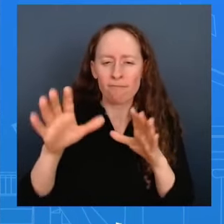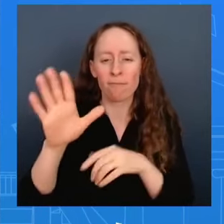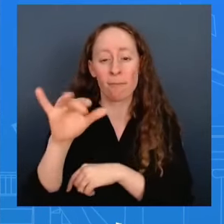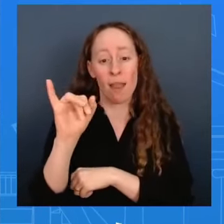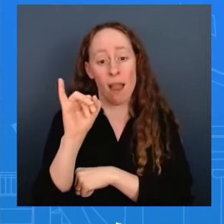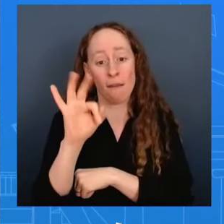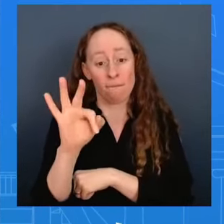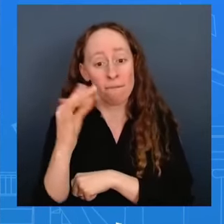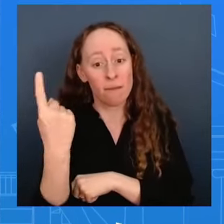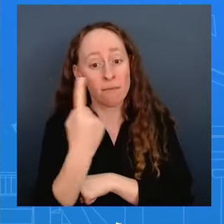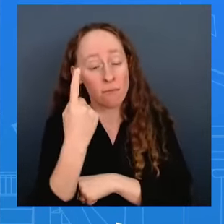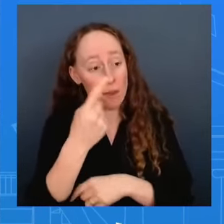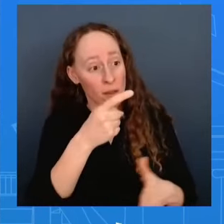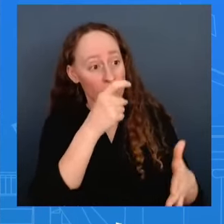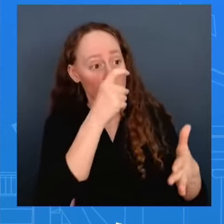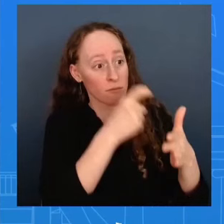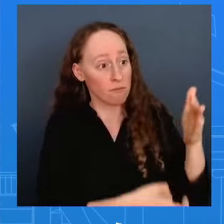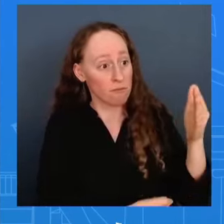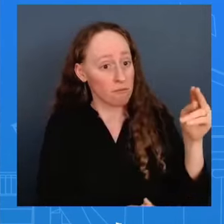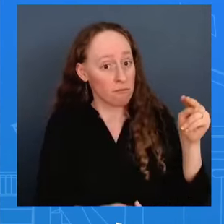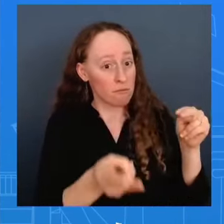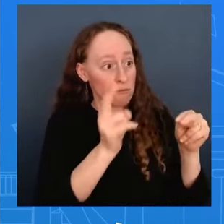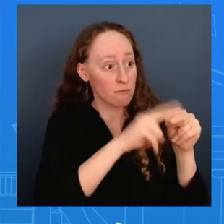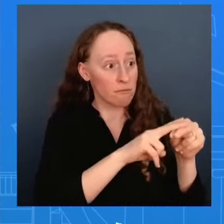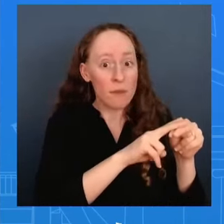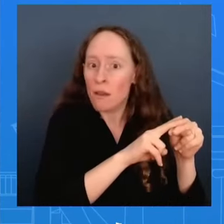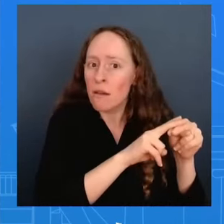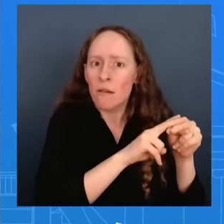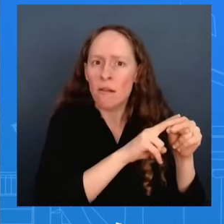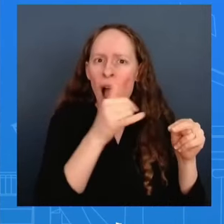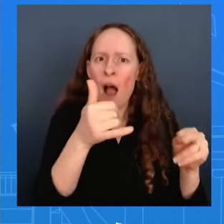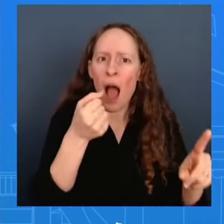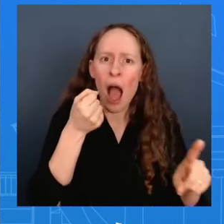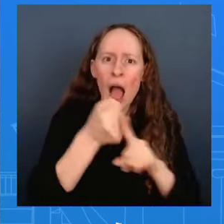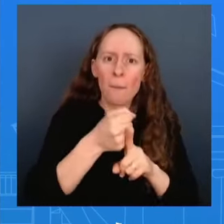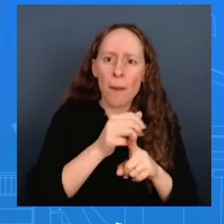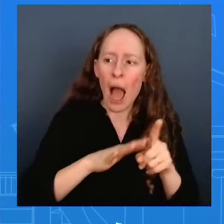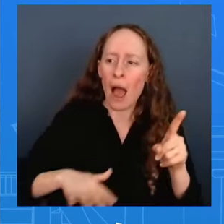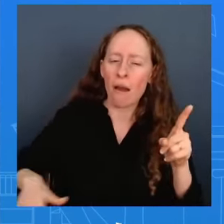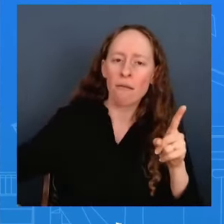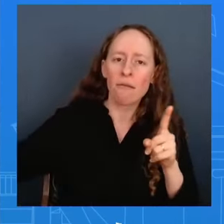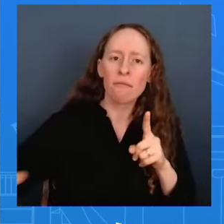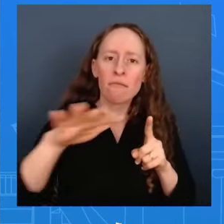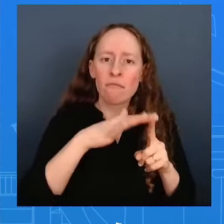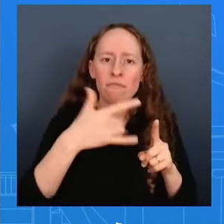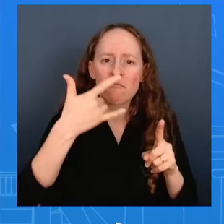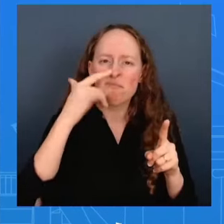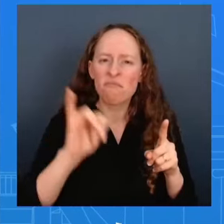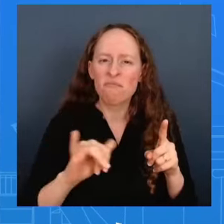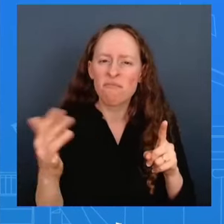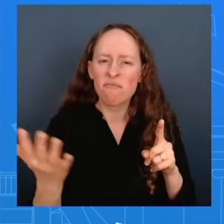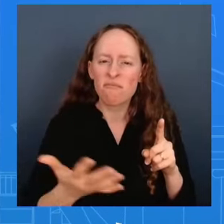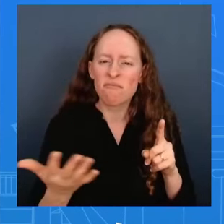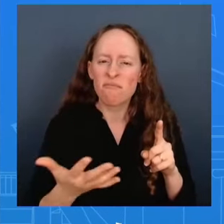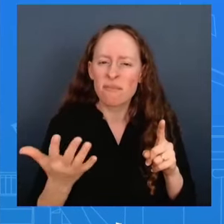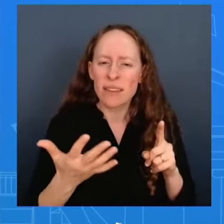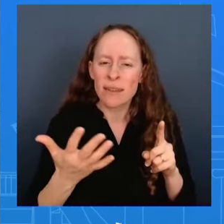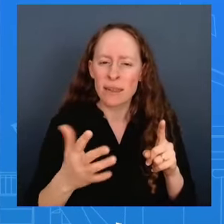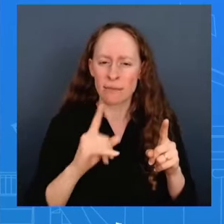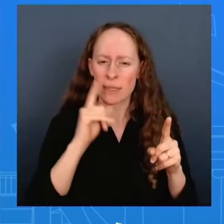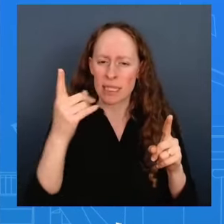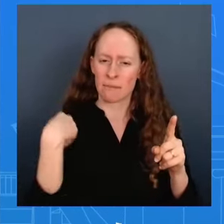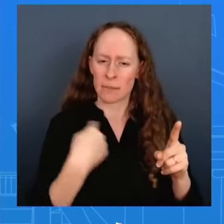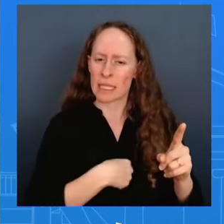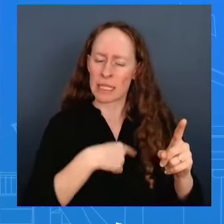our economy and there you have our response which is a targeted strategic response that is meant to work together with the